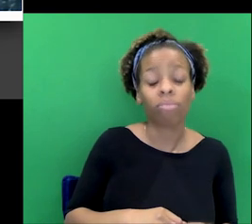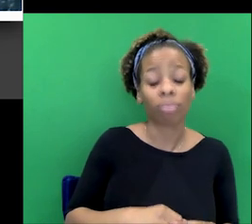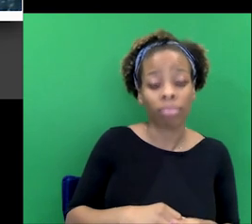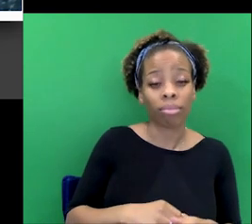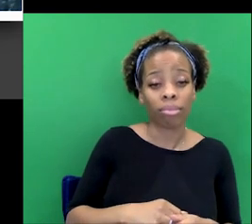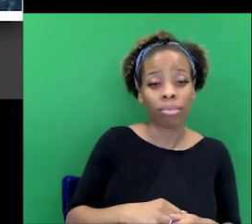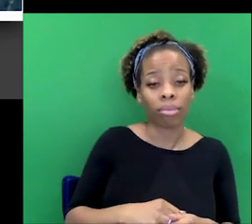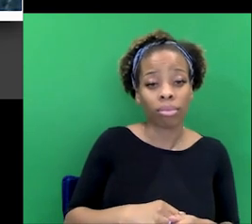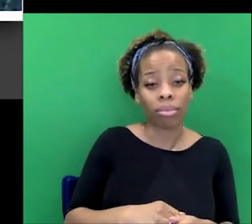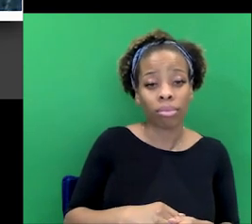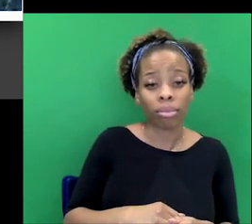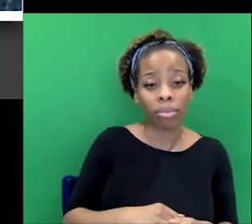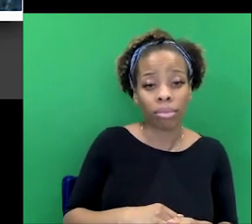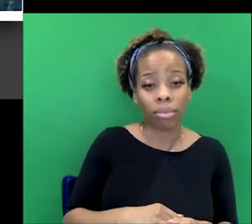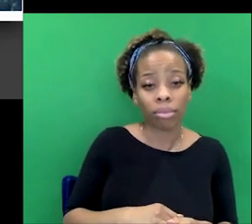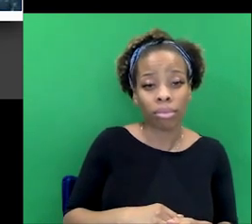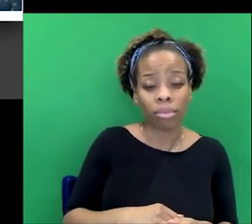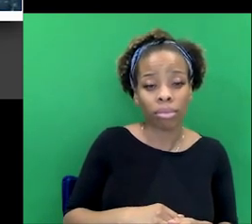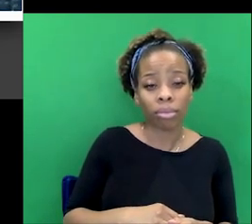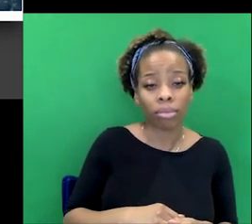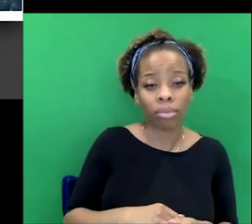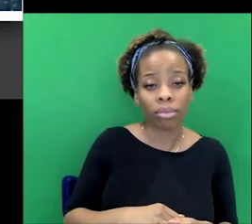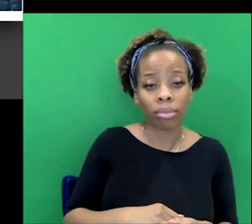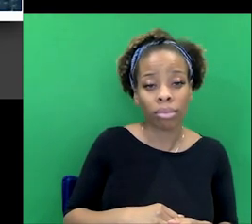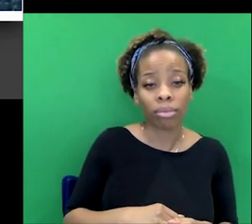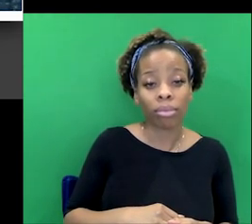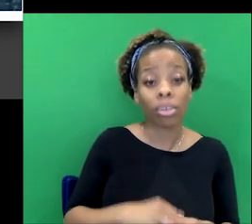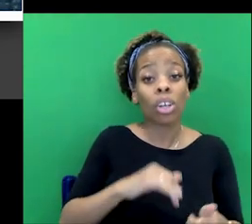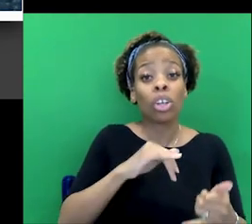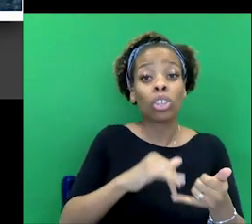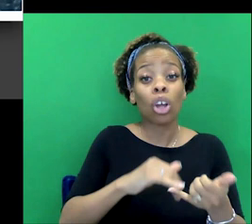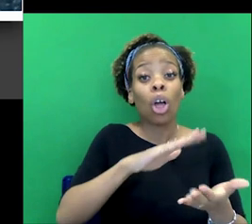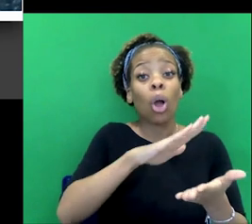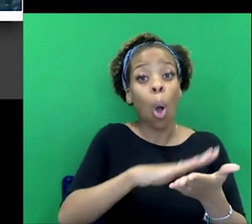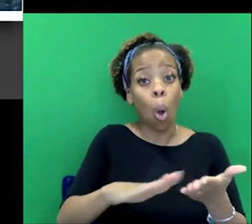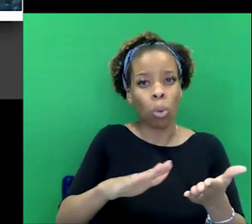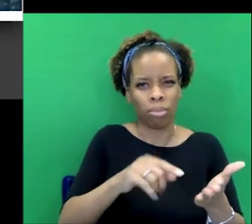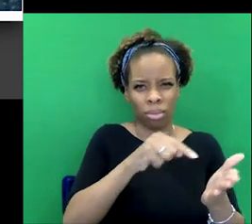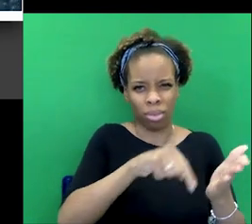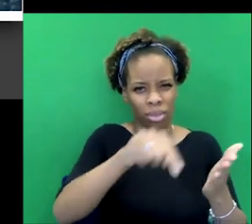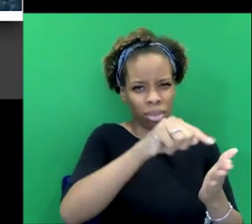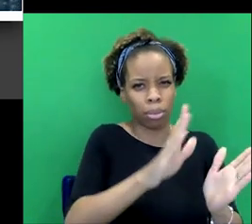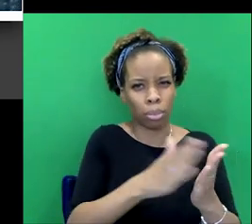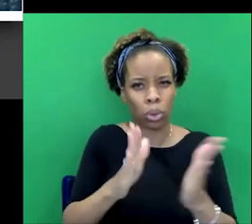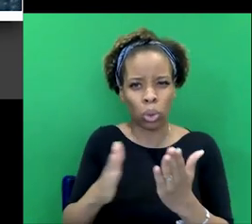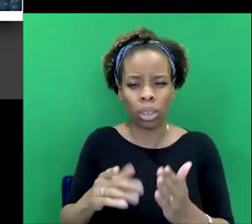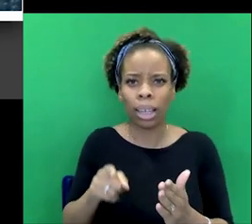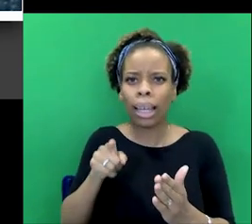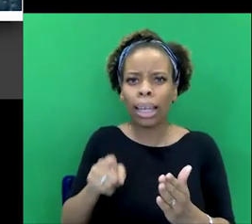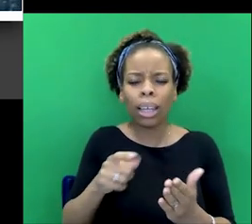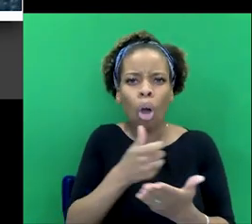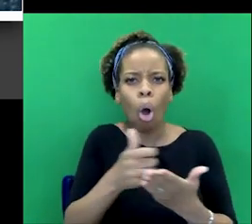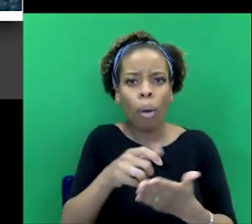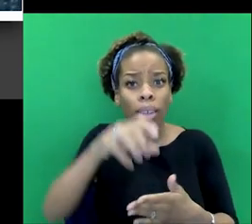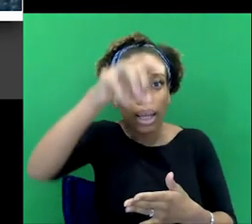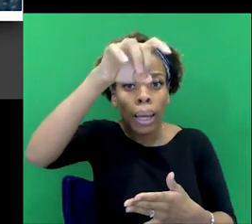So, um, yes, he likes in the Sherlock Holmes, I think, to play with the suggestion of the supernatural, but